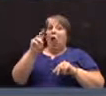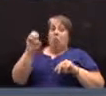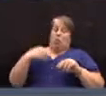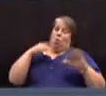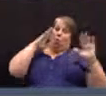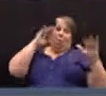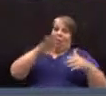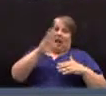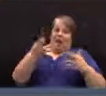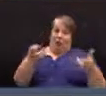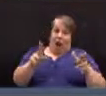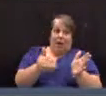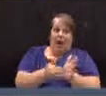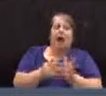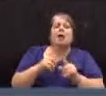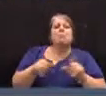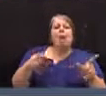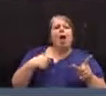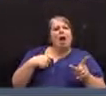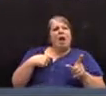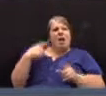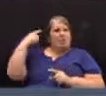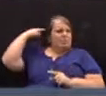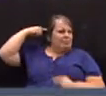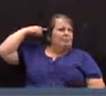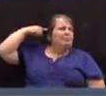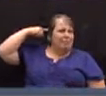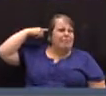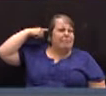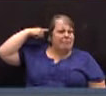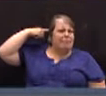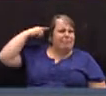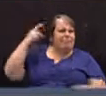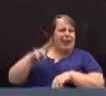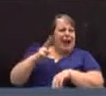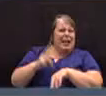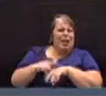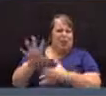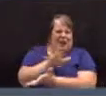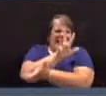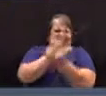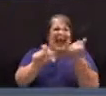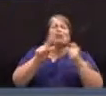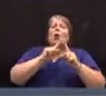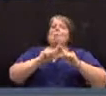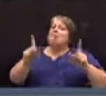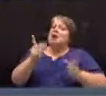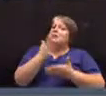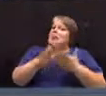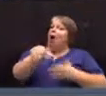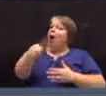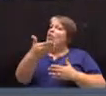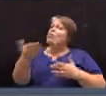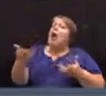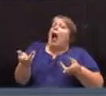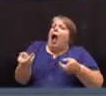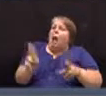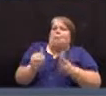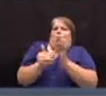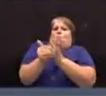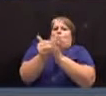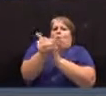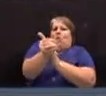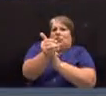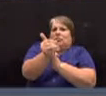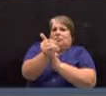well, we definitely hope it never happens again, but we kind of put it in our head as a natural disaster. But some of these other things actually happen much more regularly.